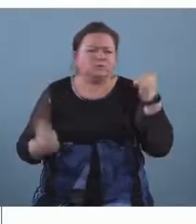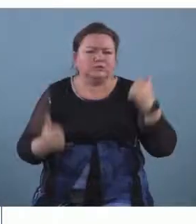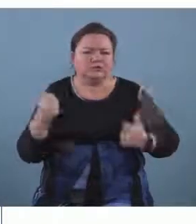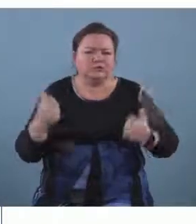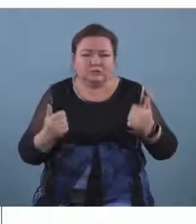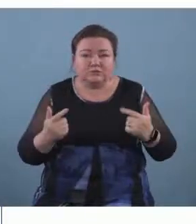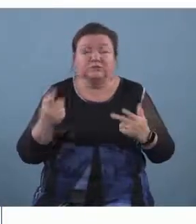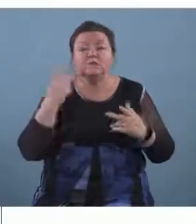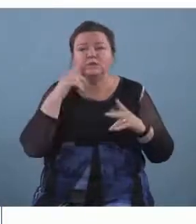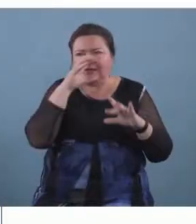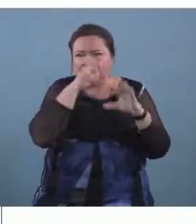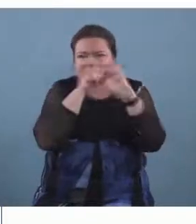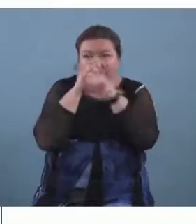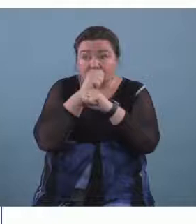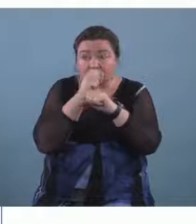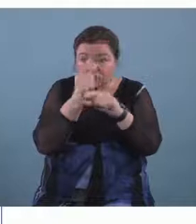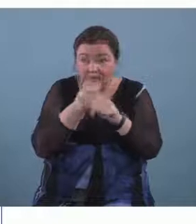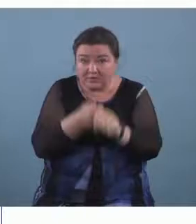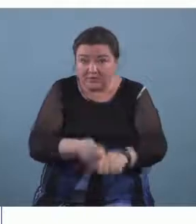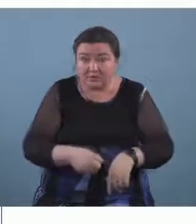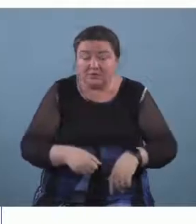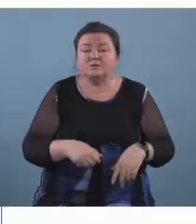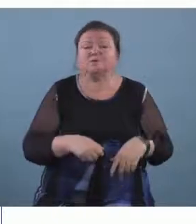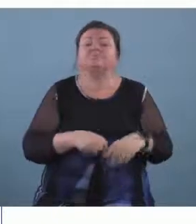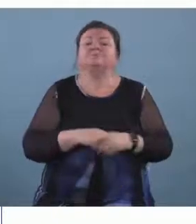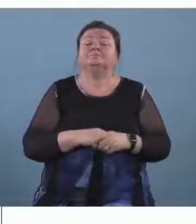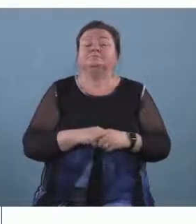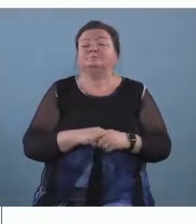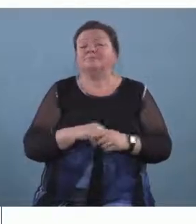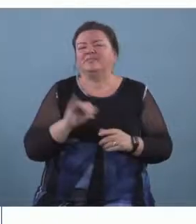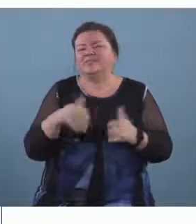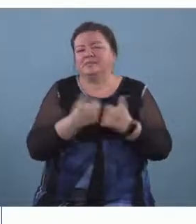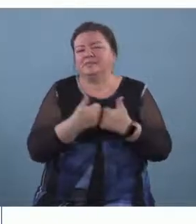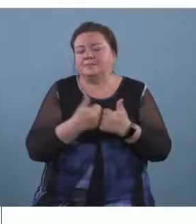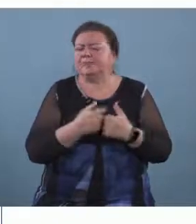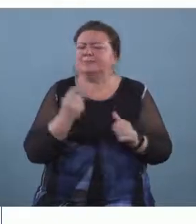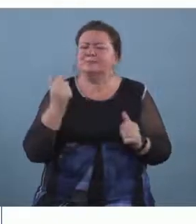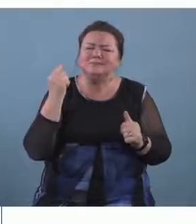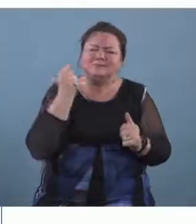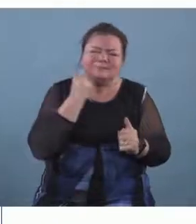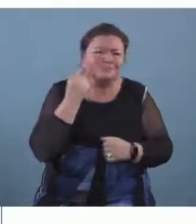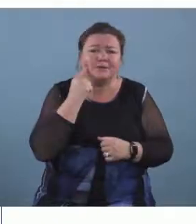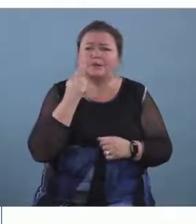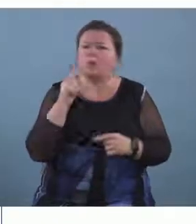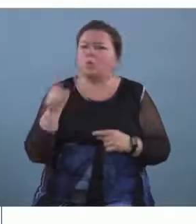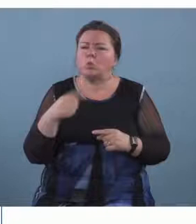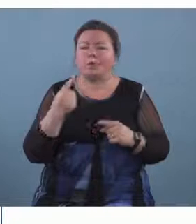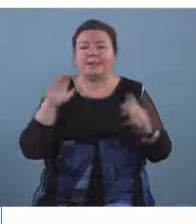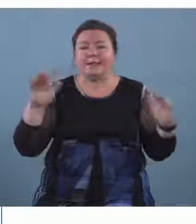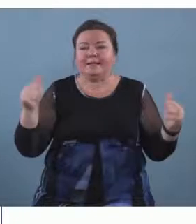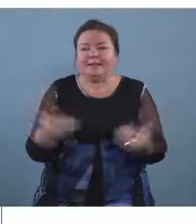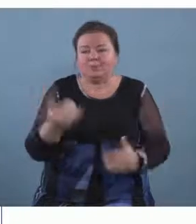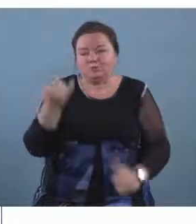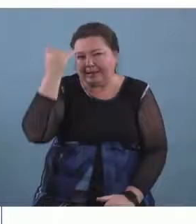can guess that in the right order um but this is very very simple it is only to introduce the concept